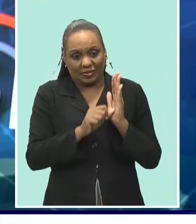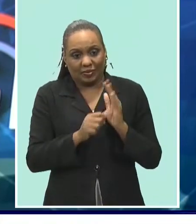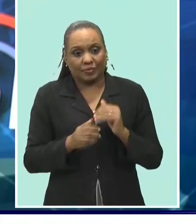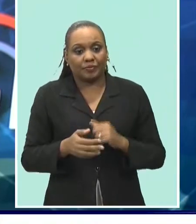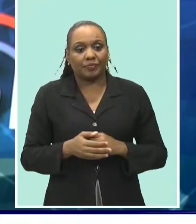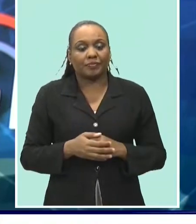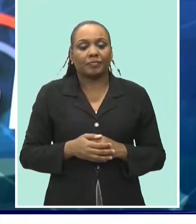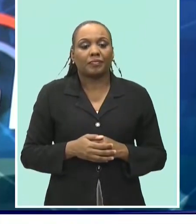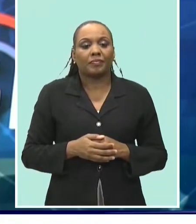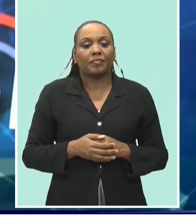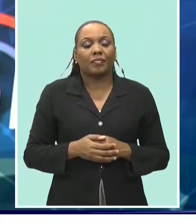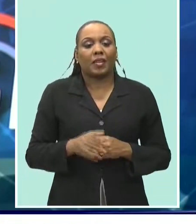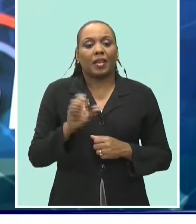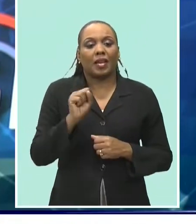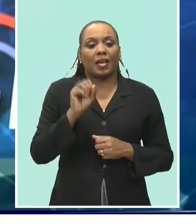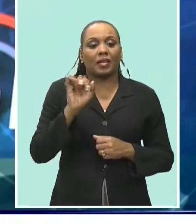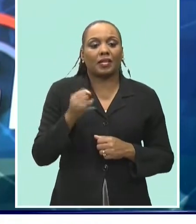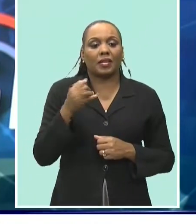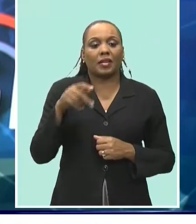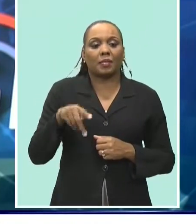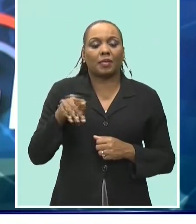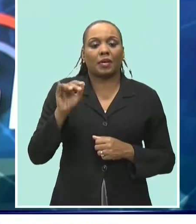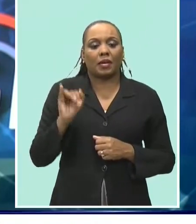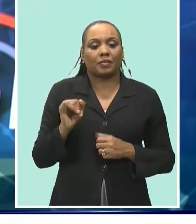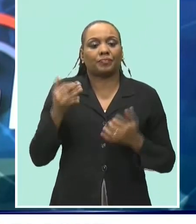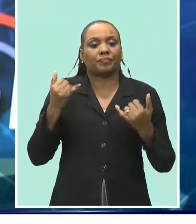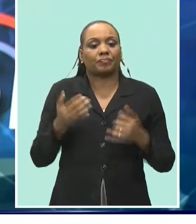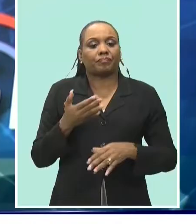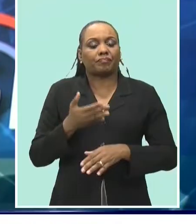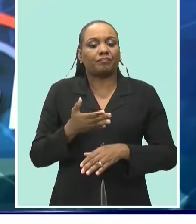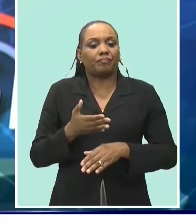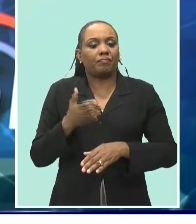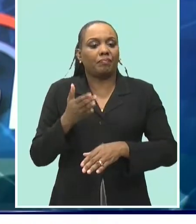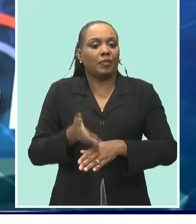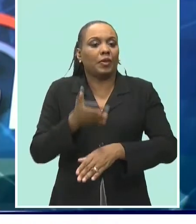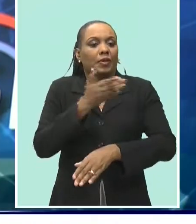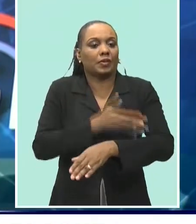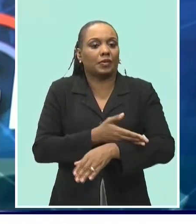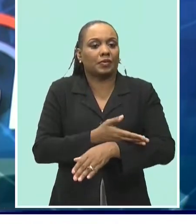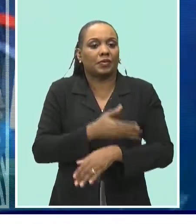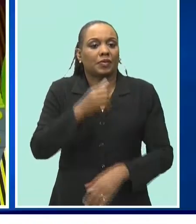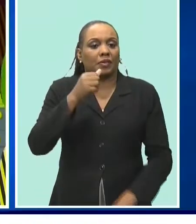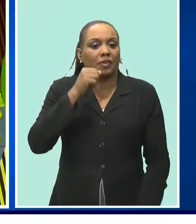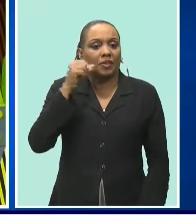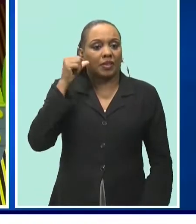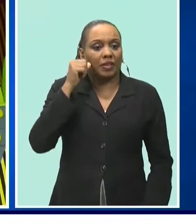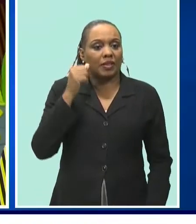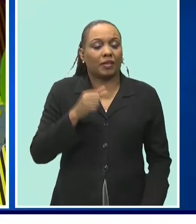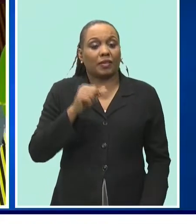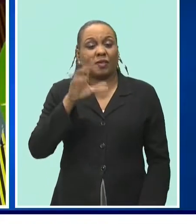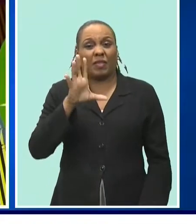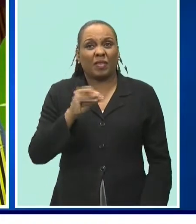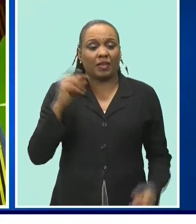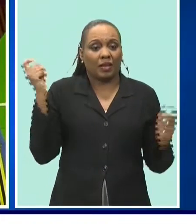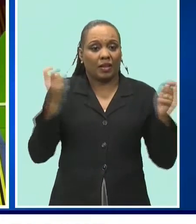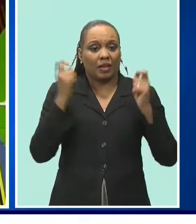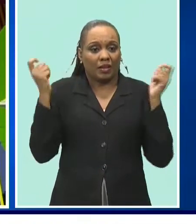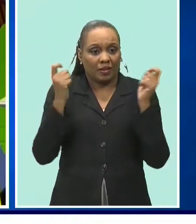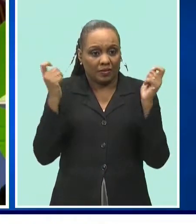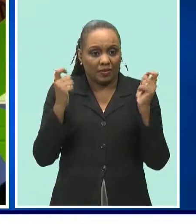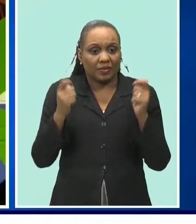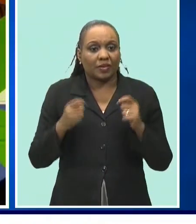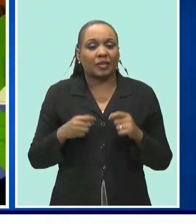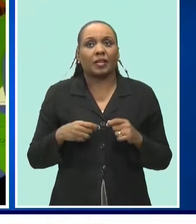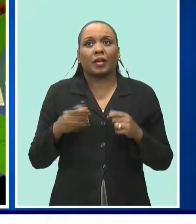prescott institute of technology just got better looking last evening in celebration of its 50th anniversary generations a commemorative mural